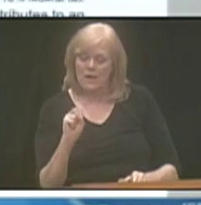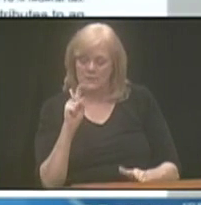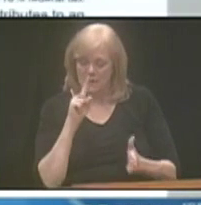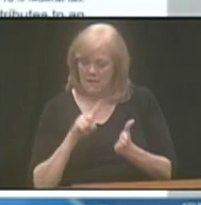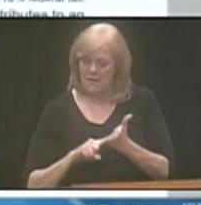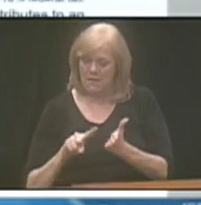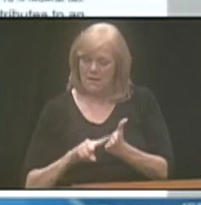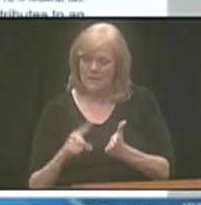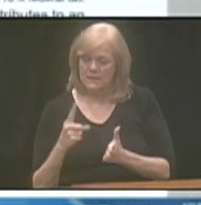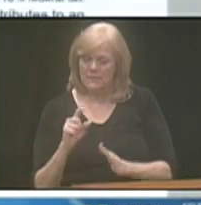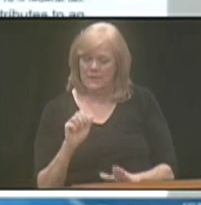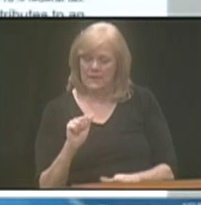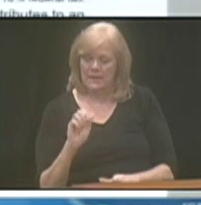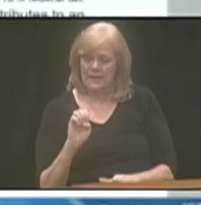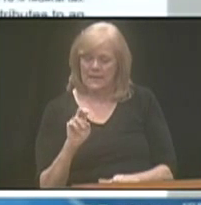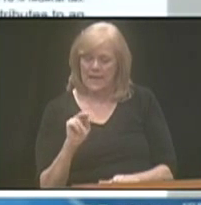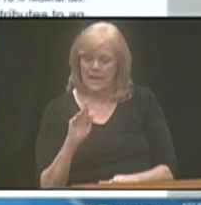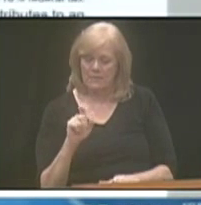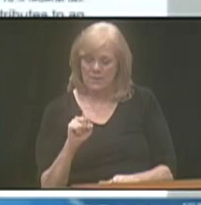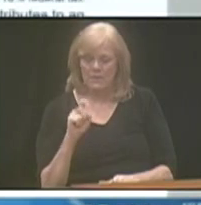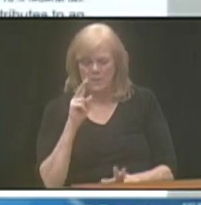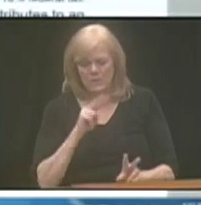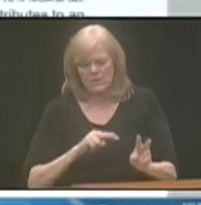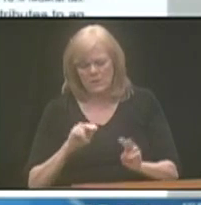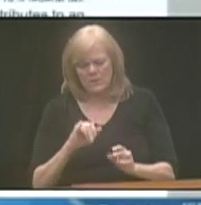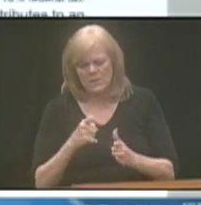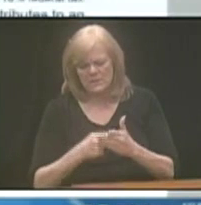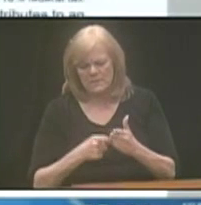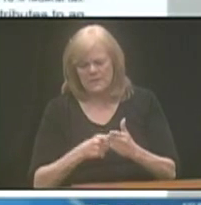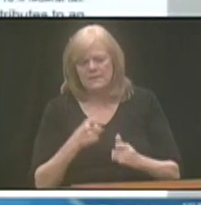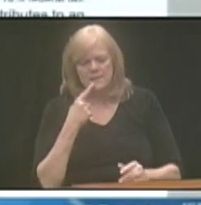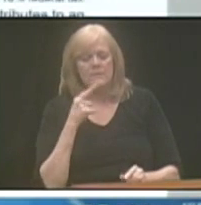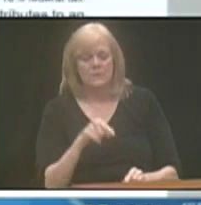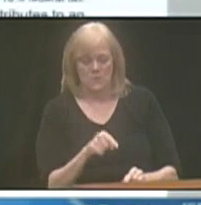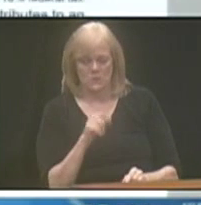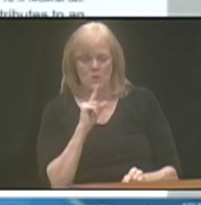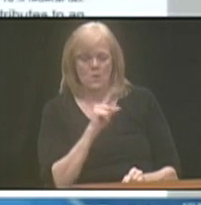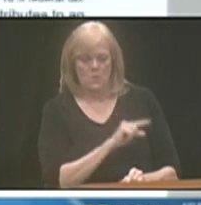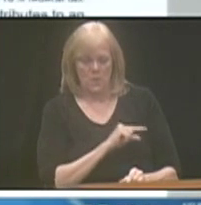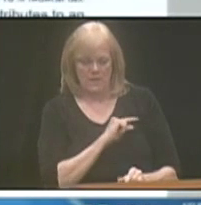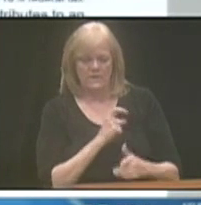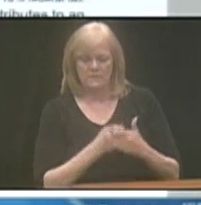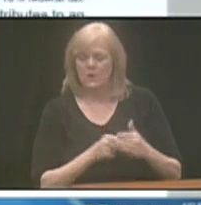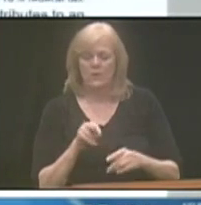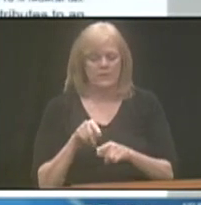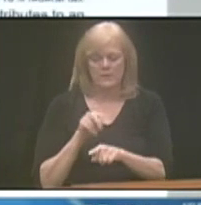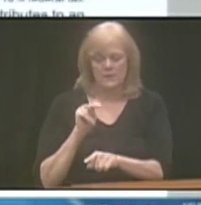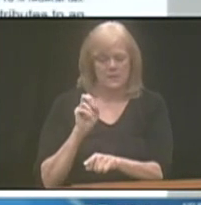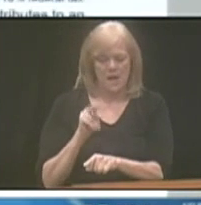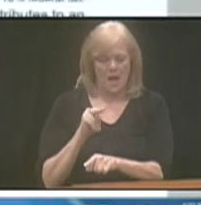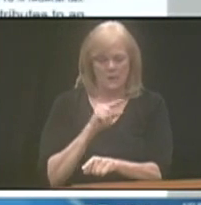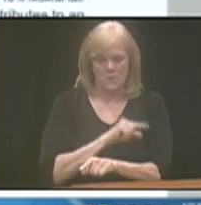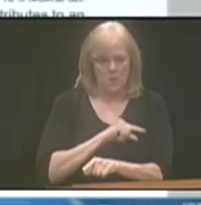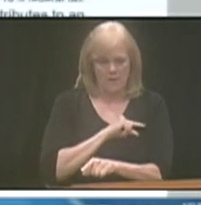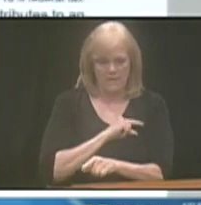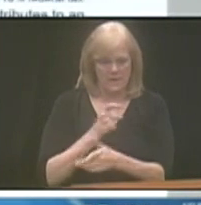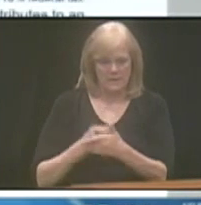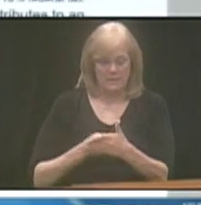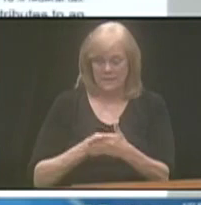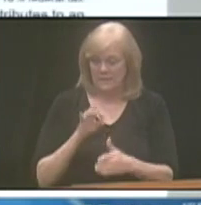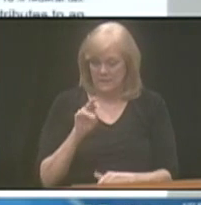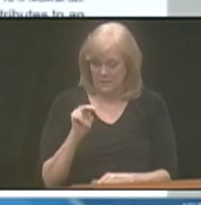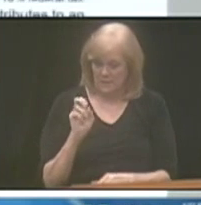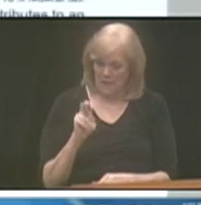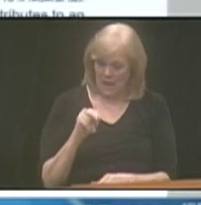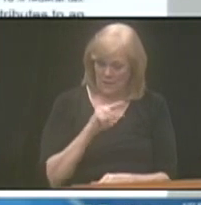someone's ENABLE account, they would look at those expenses and just say, these are qualified expenses or these are non-qualified expenses. And if